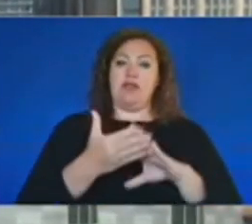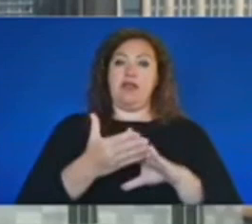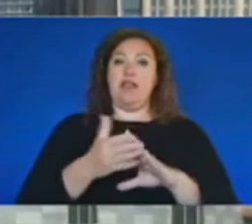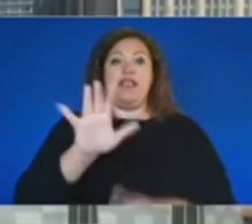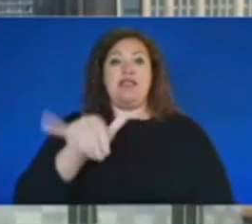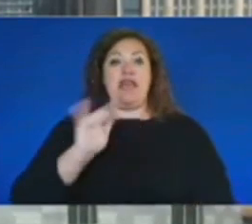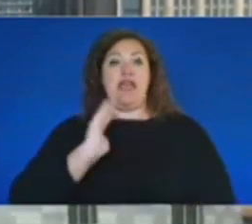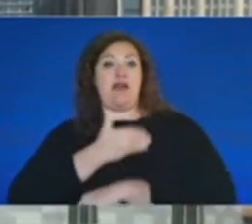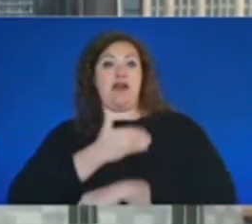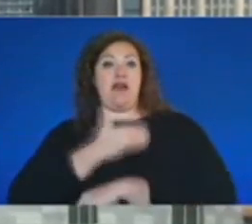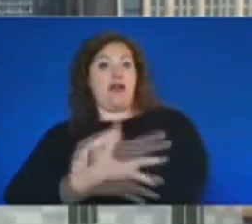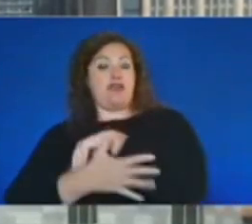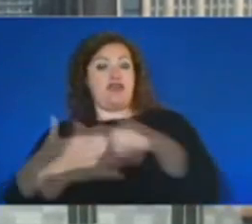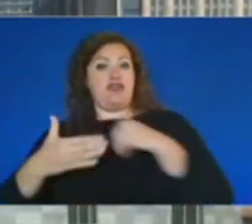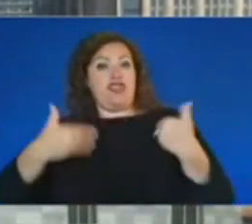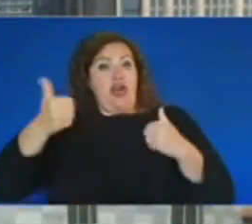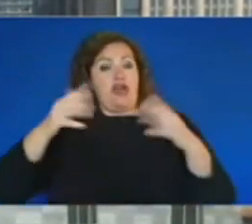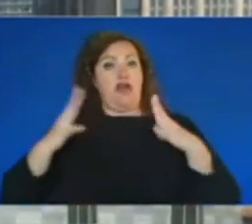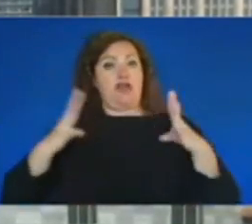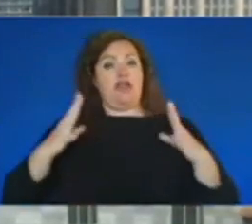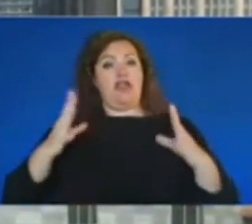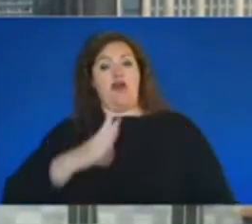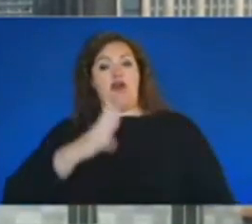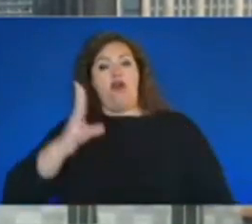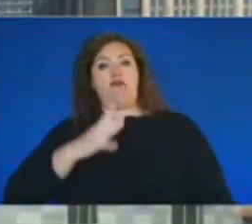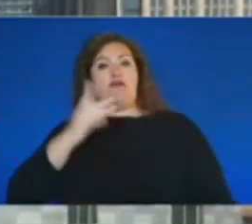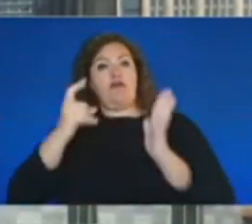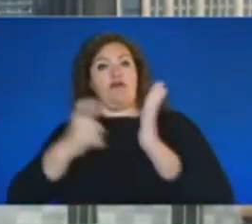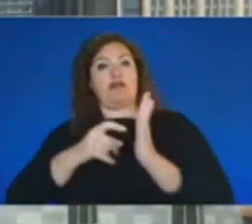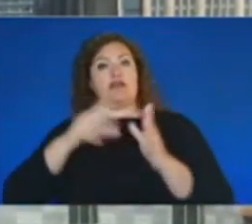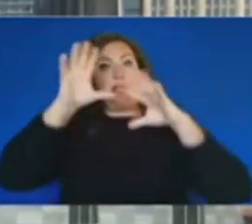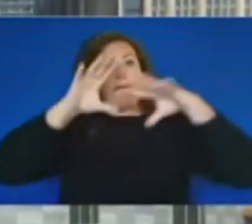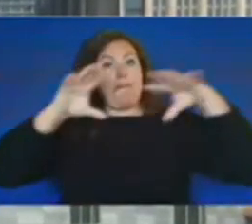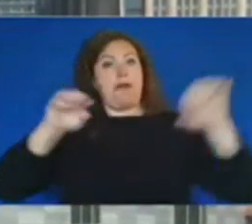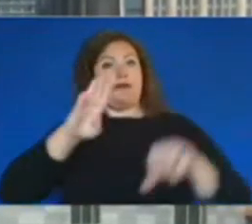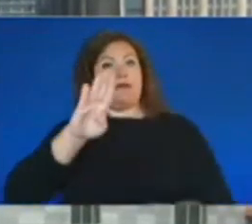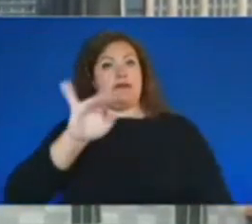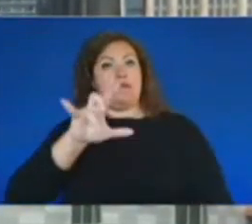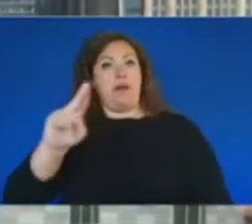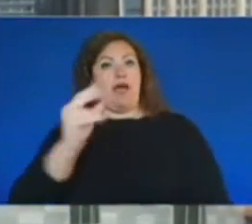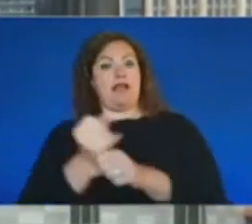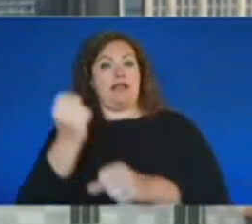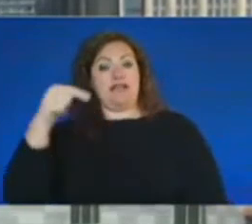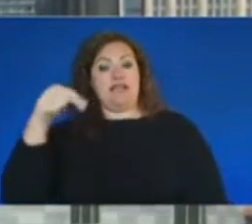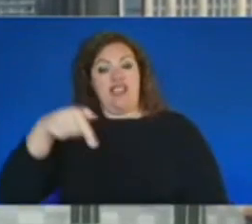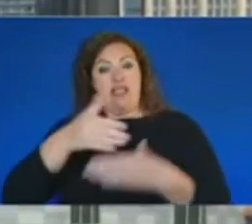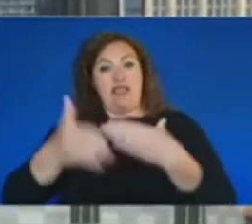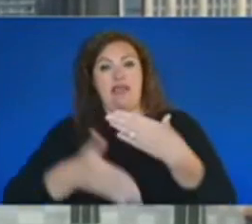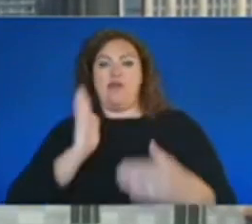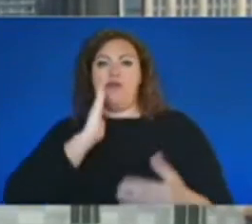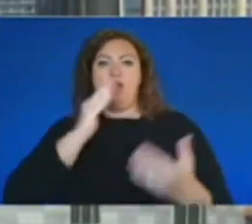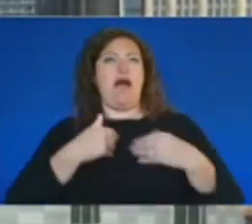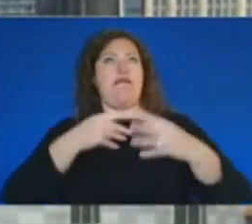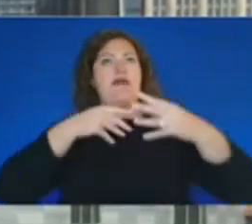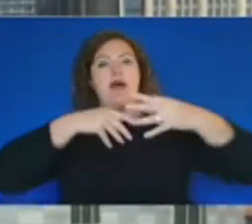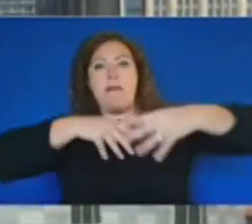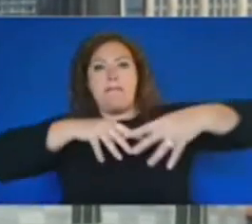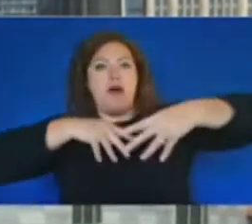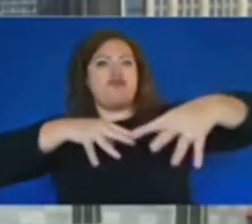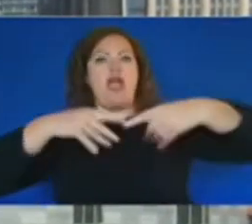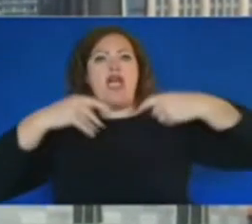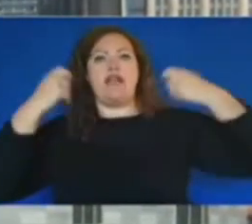officially recognized by President Biden last year. Now, this weekend will be filled with parades, festivals, and backyard